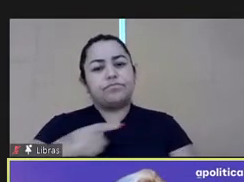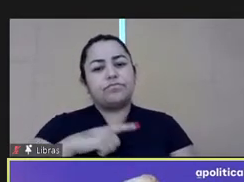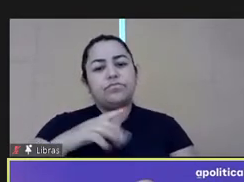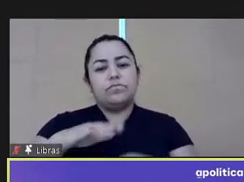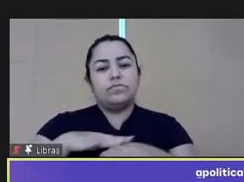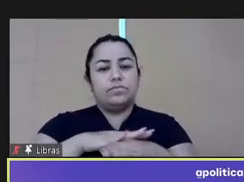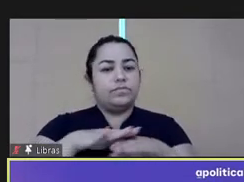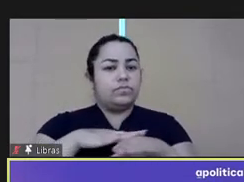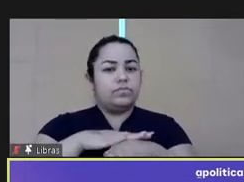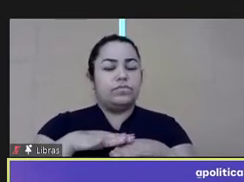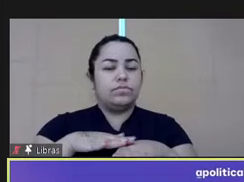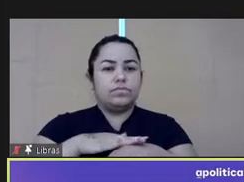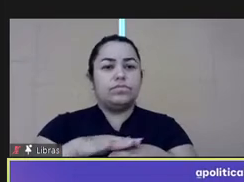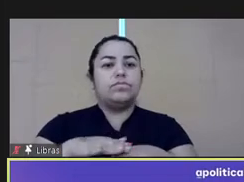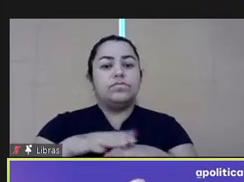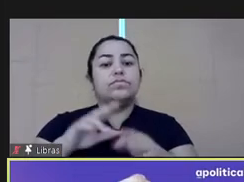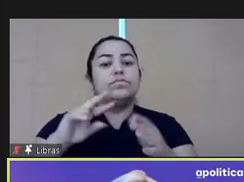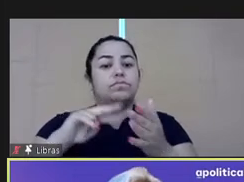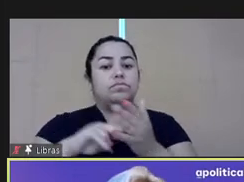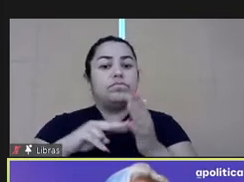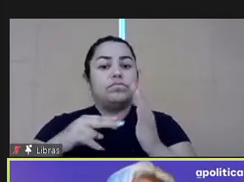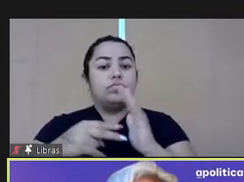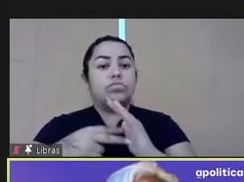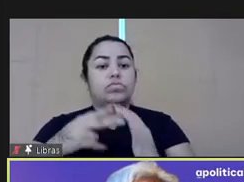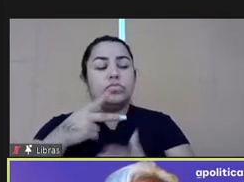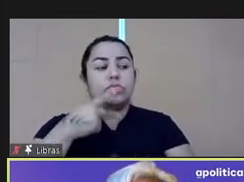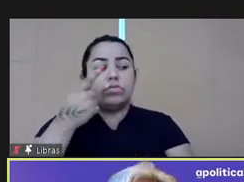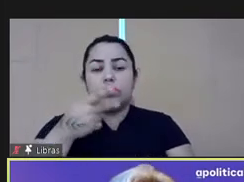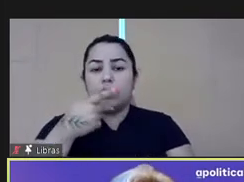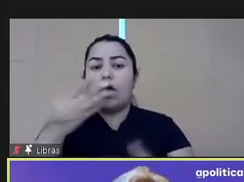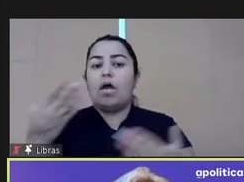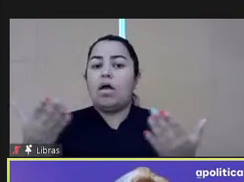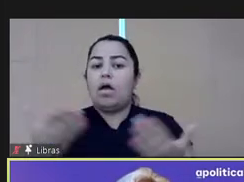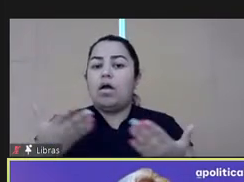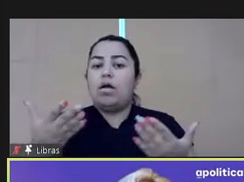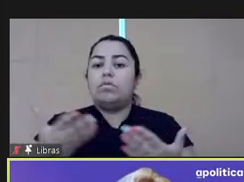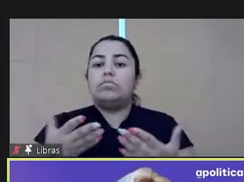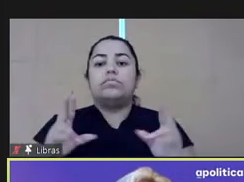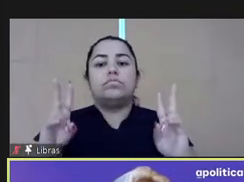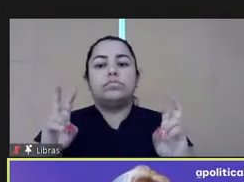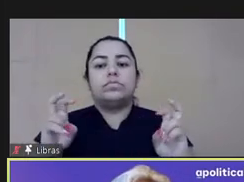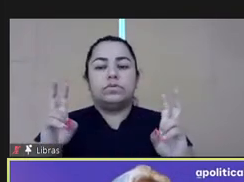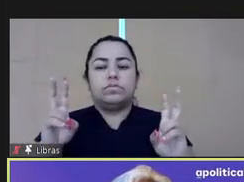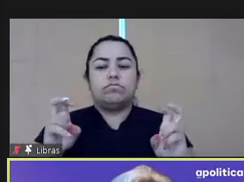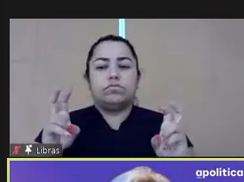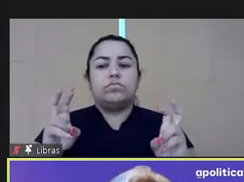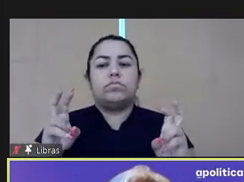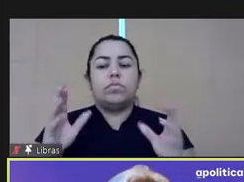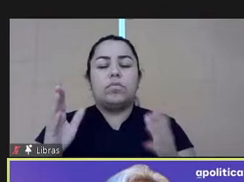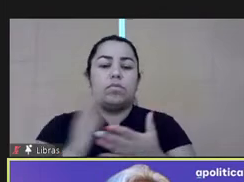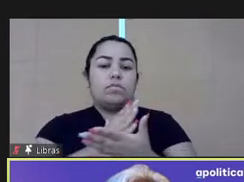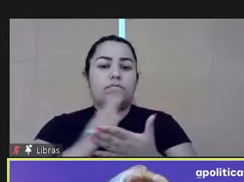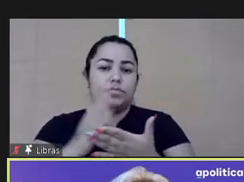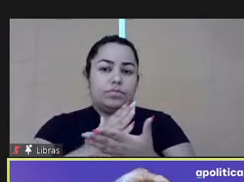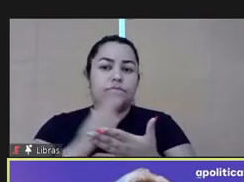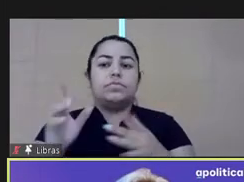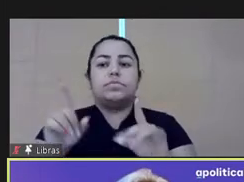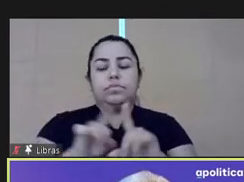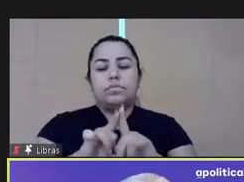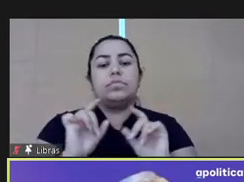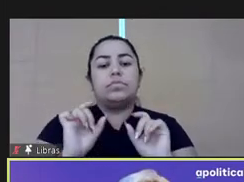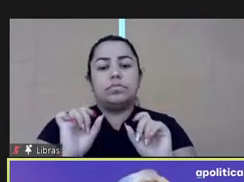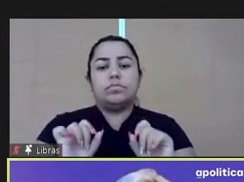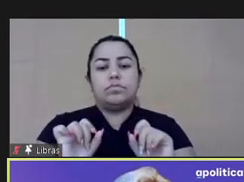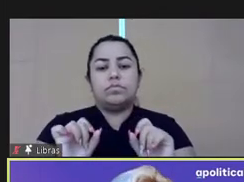I'm now going to talk about a few trends that we have seen underpinning the paradigm shift in leadership models, leadership